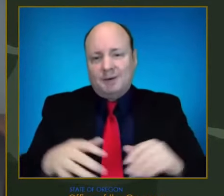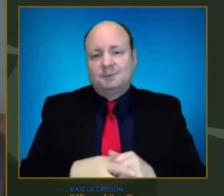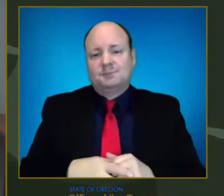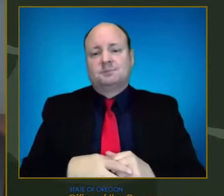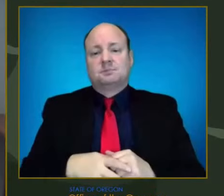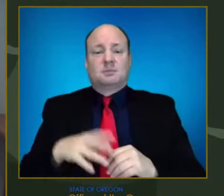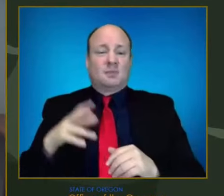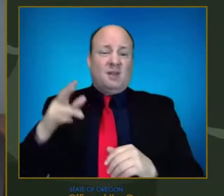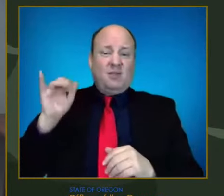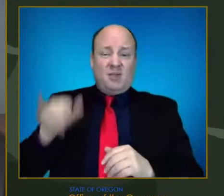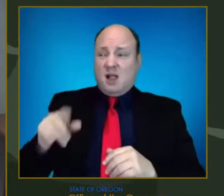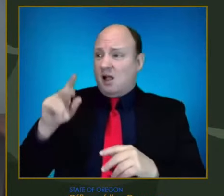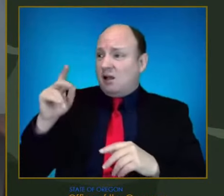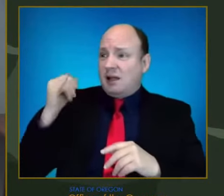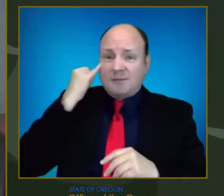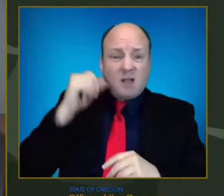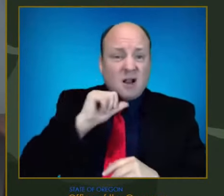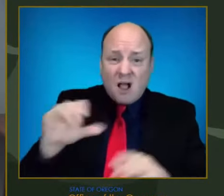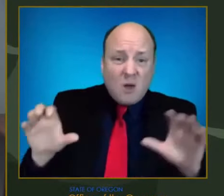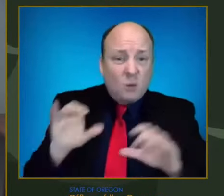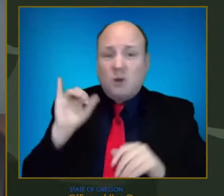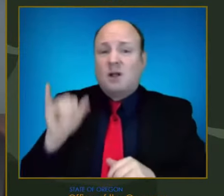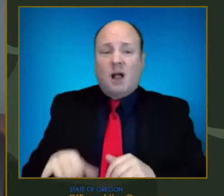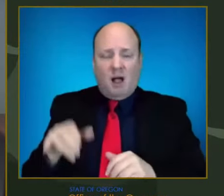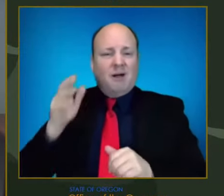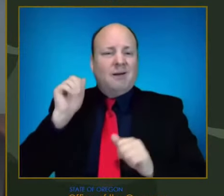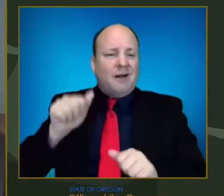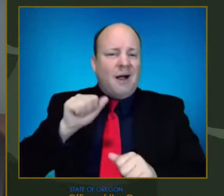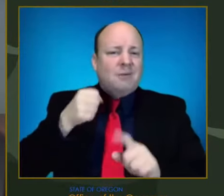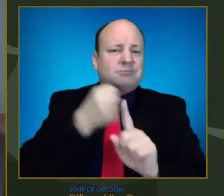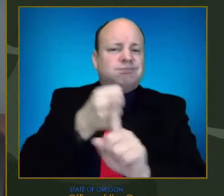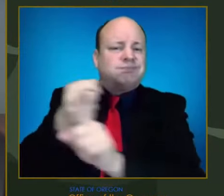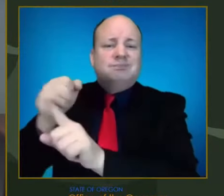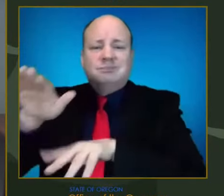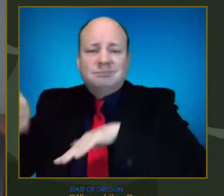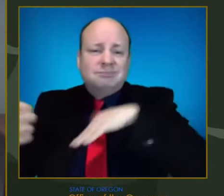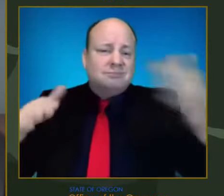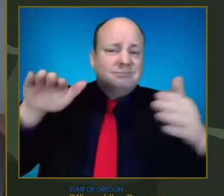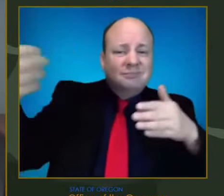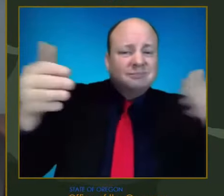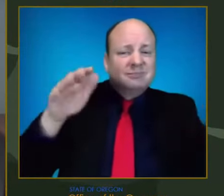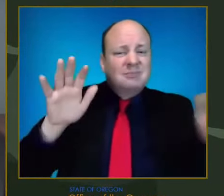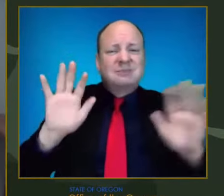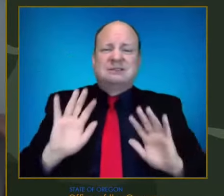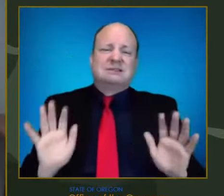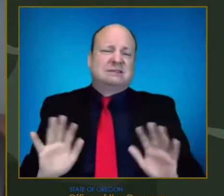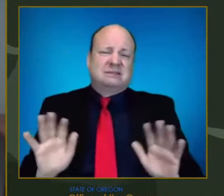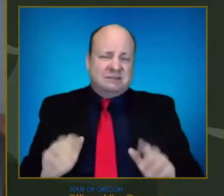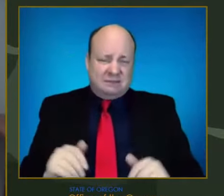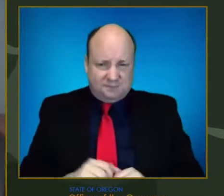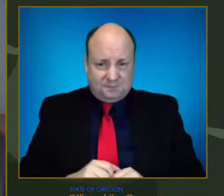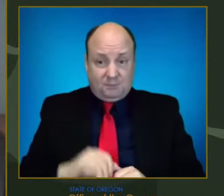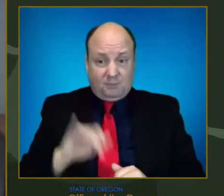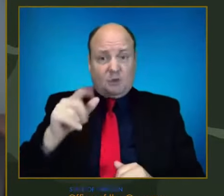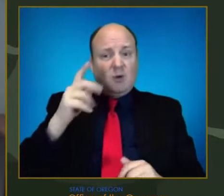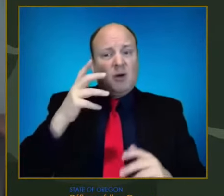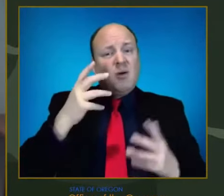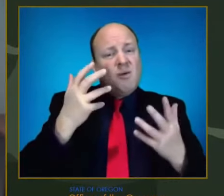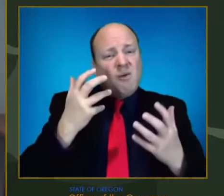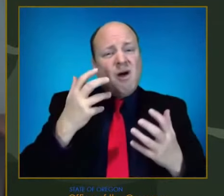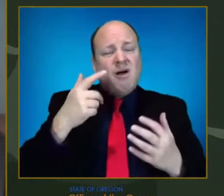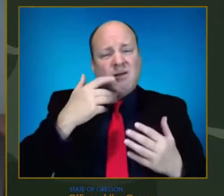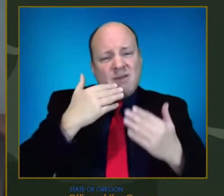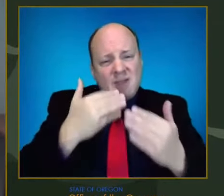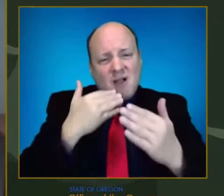this illness. I want to express my sincere thanks for your ongoing sacrifices. We understand